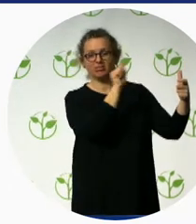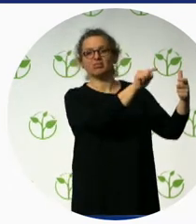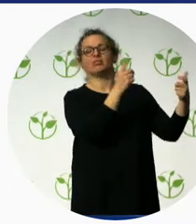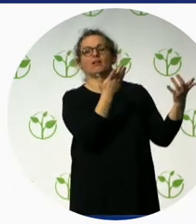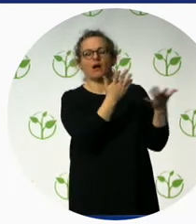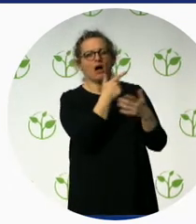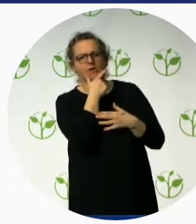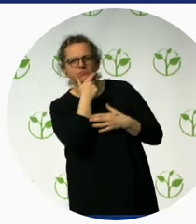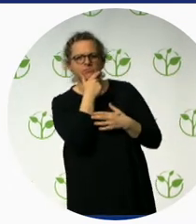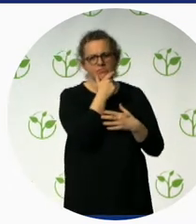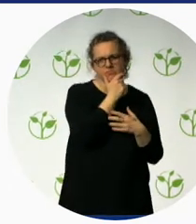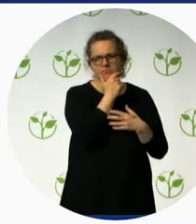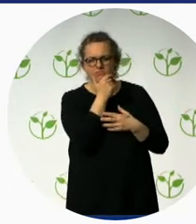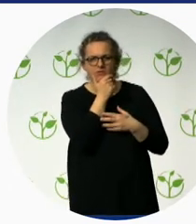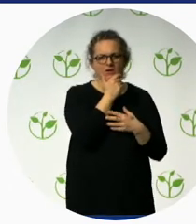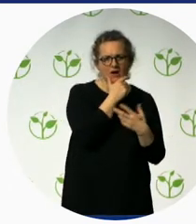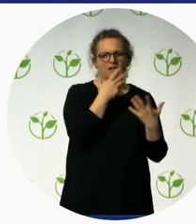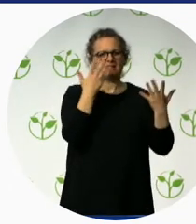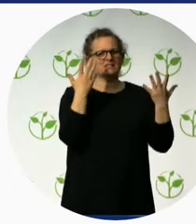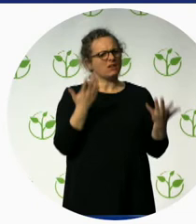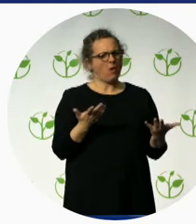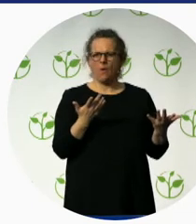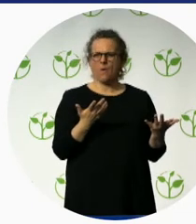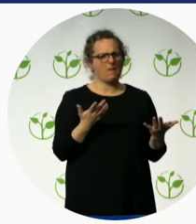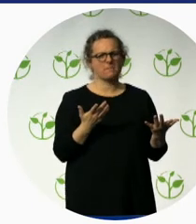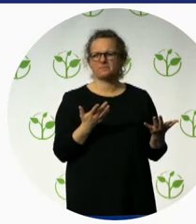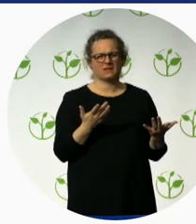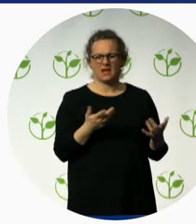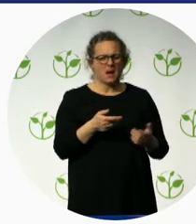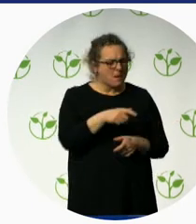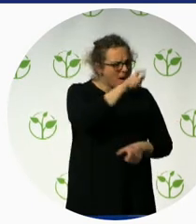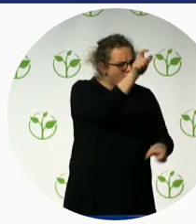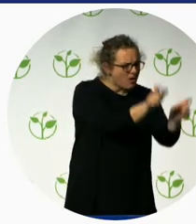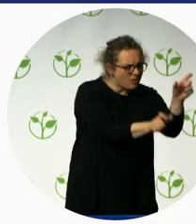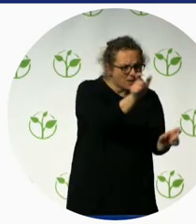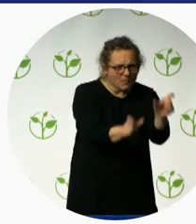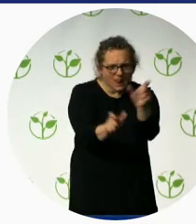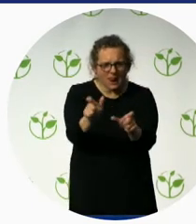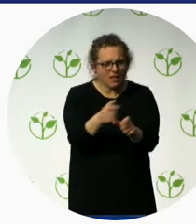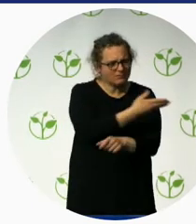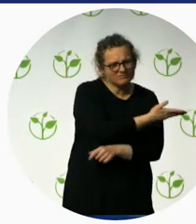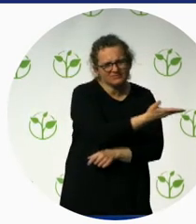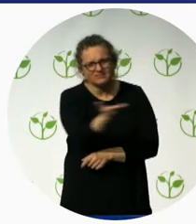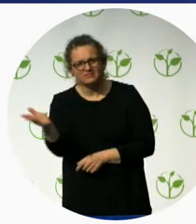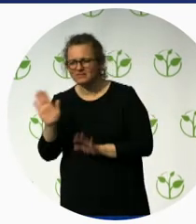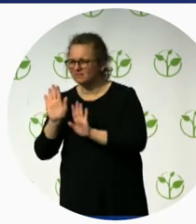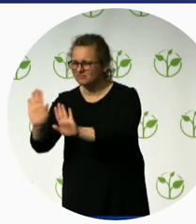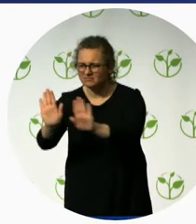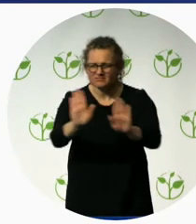to move based on human rights based approach thank you again thank you